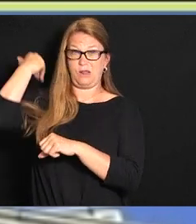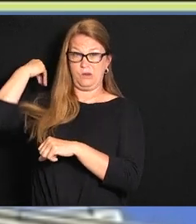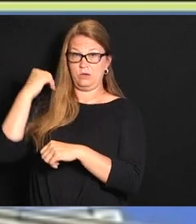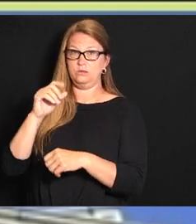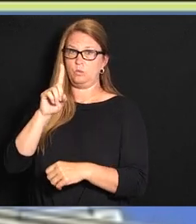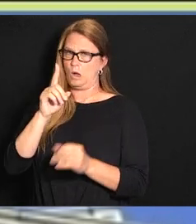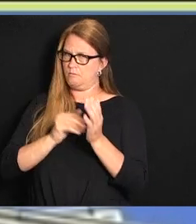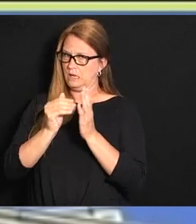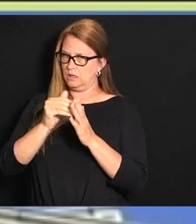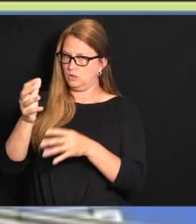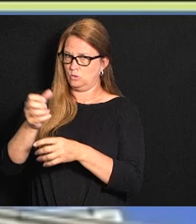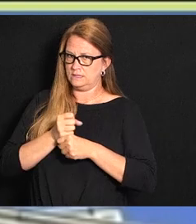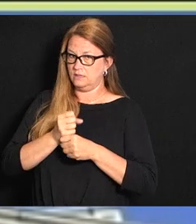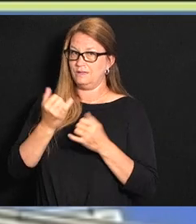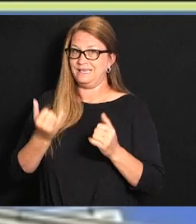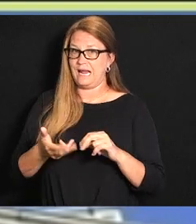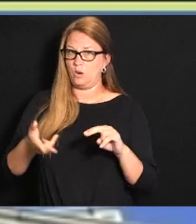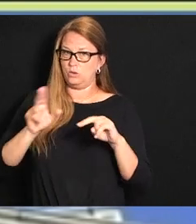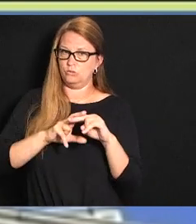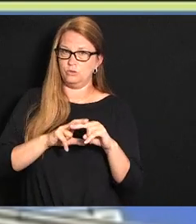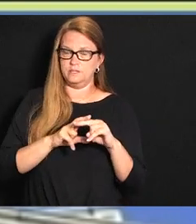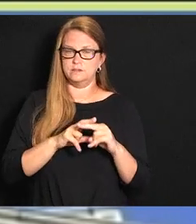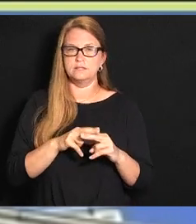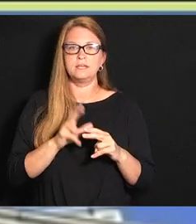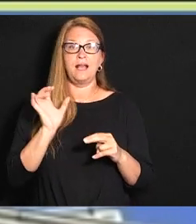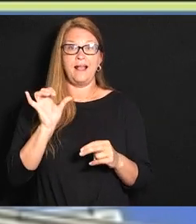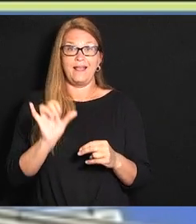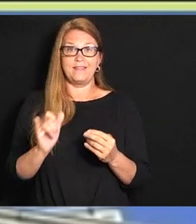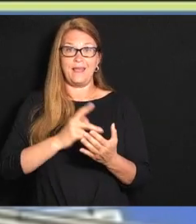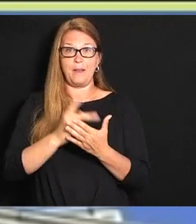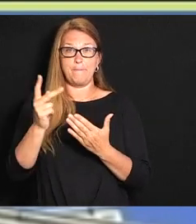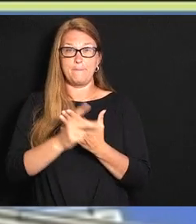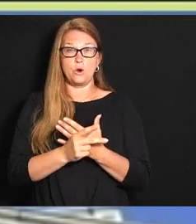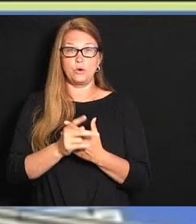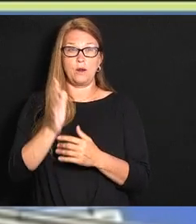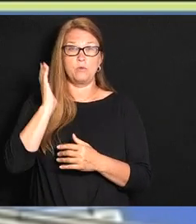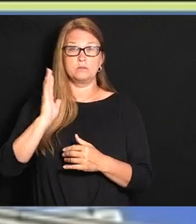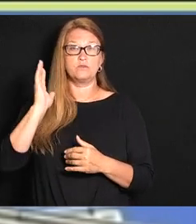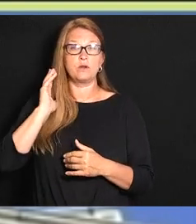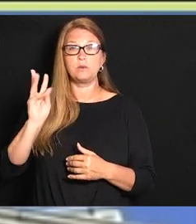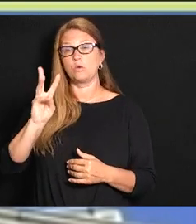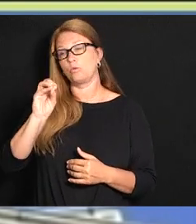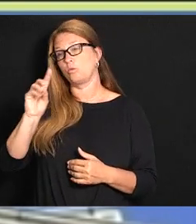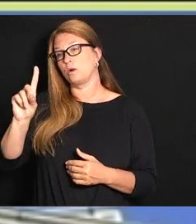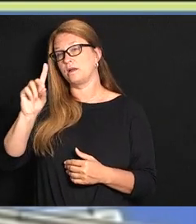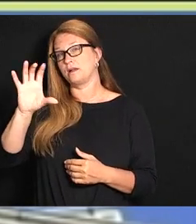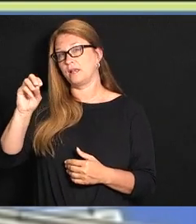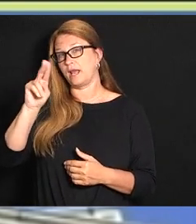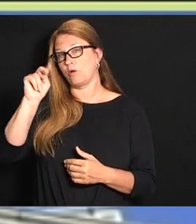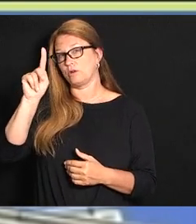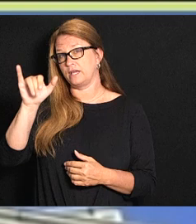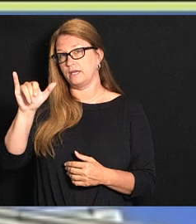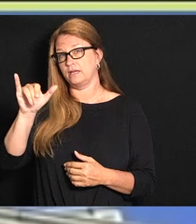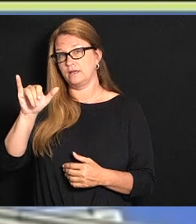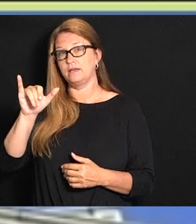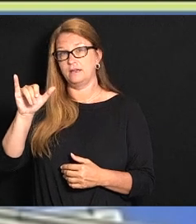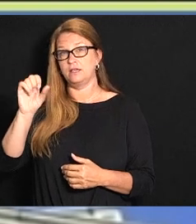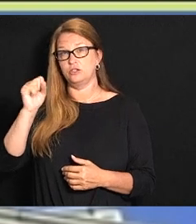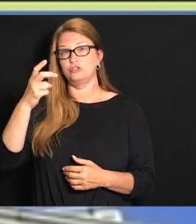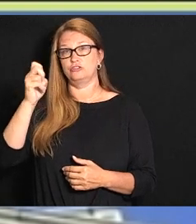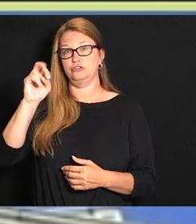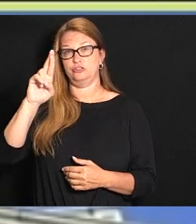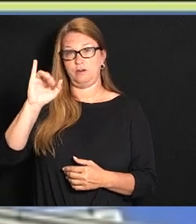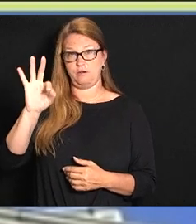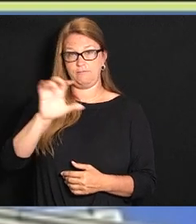that was received. And the pro-program, as a former Wood County Sheriff, it is an excellent program, not only